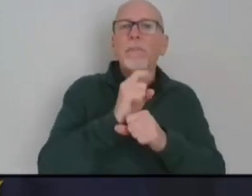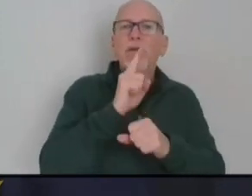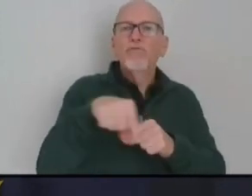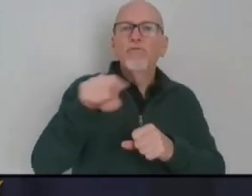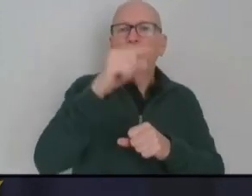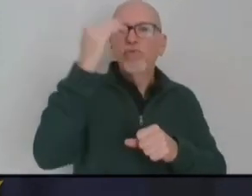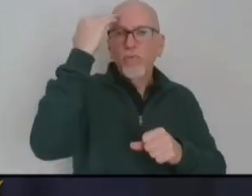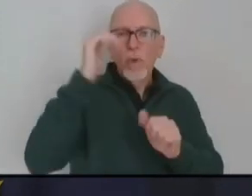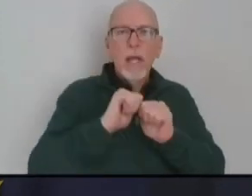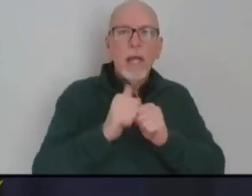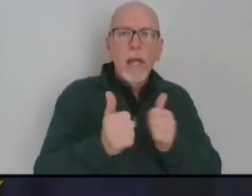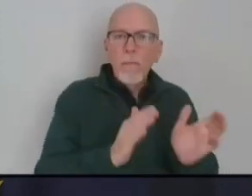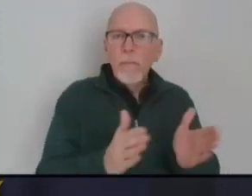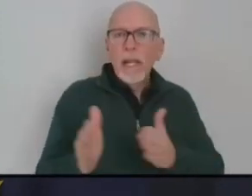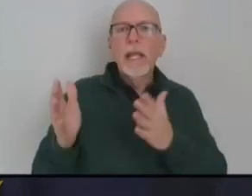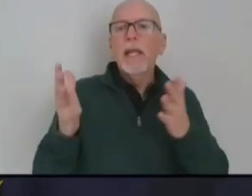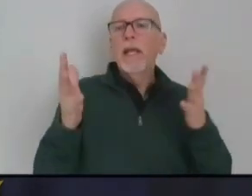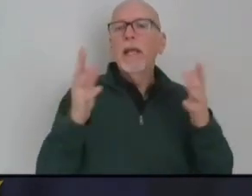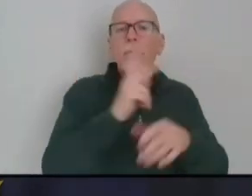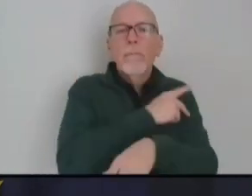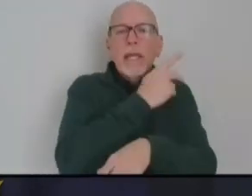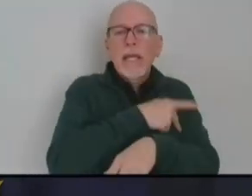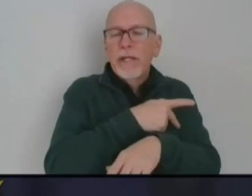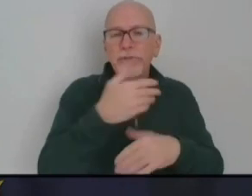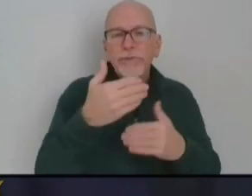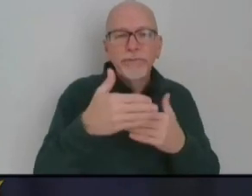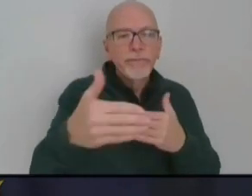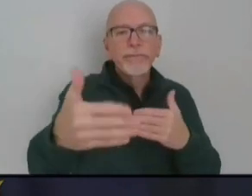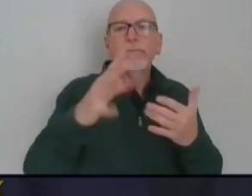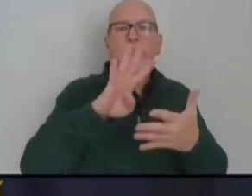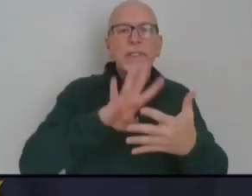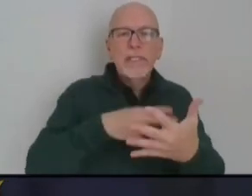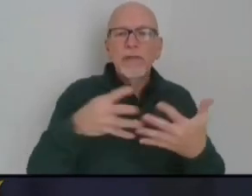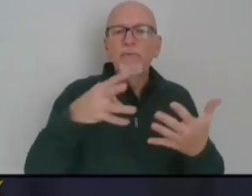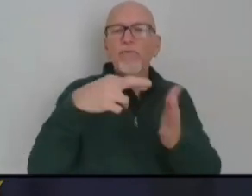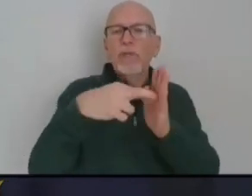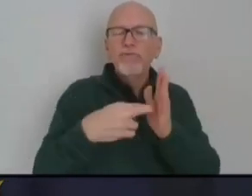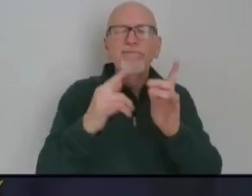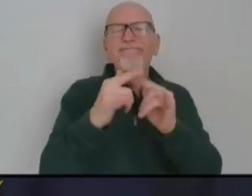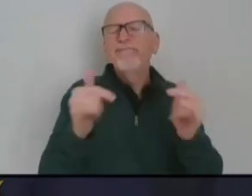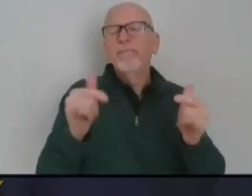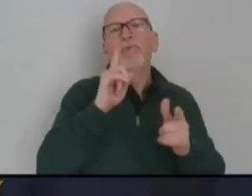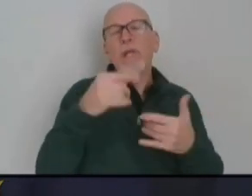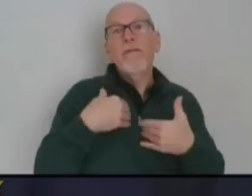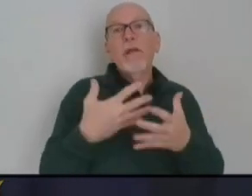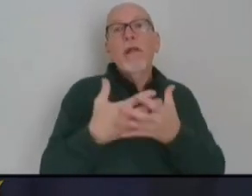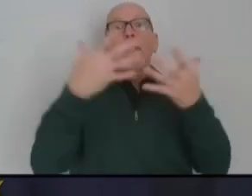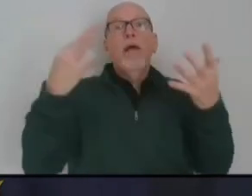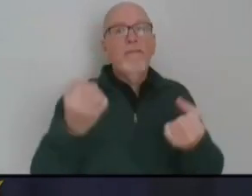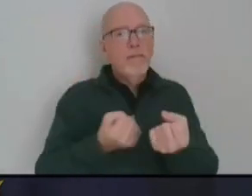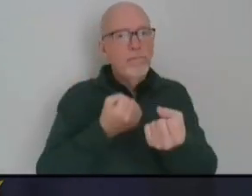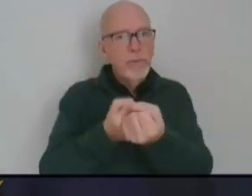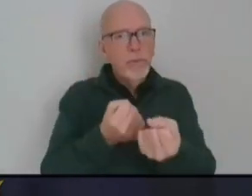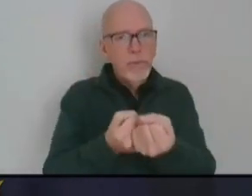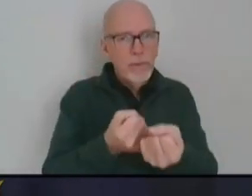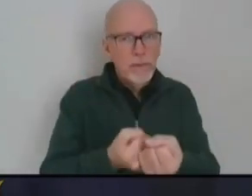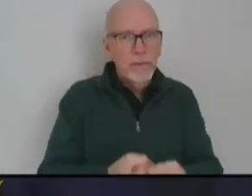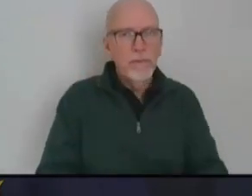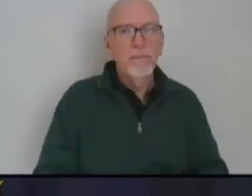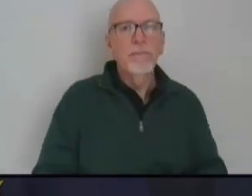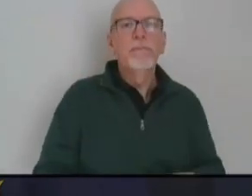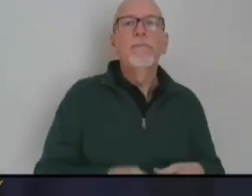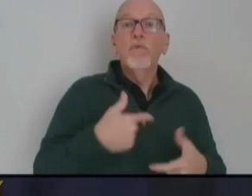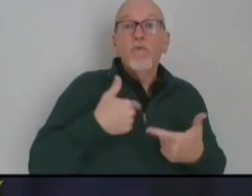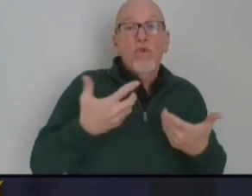plan, space out patients, scheduling registration. So they're getting a significant amount of support. And we've already started